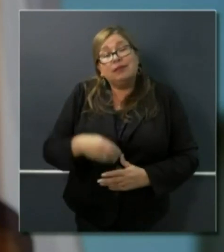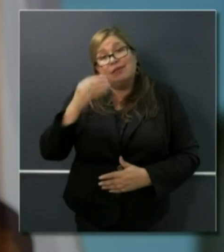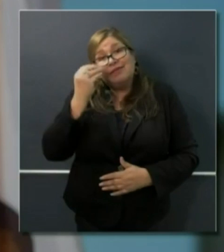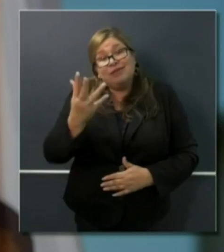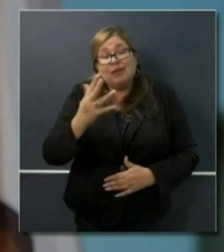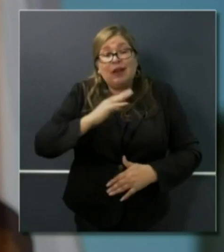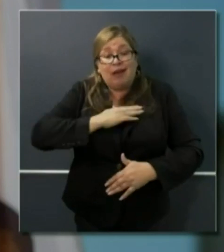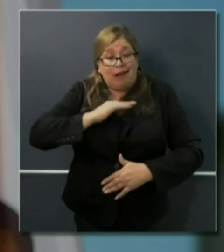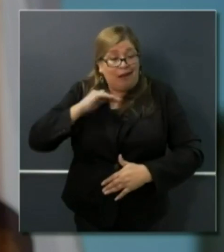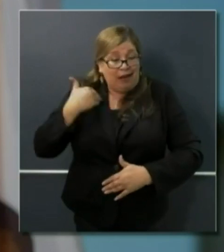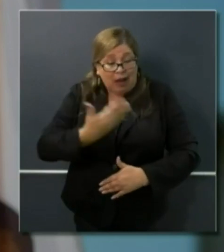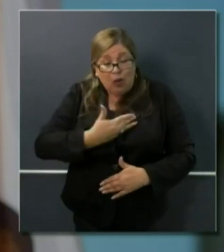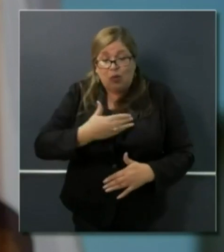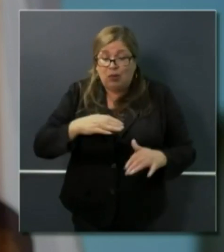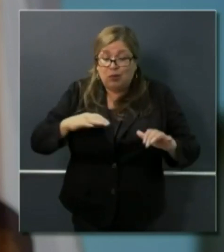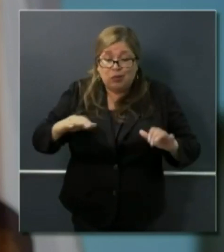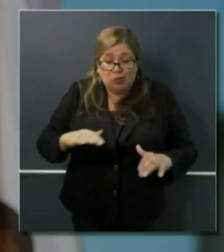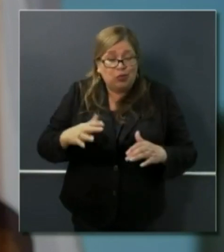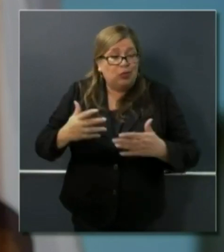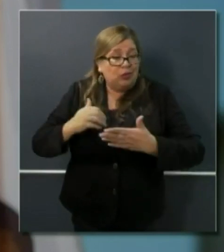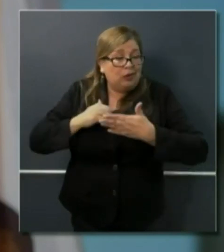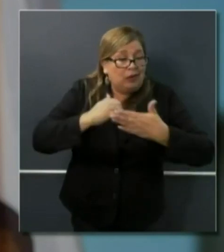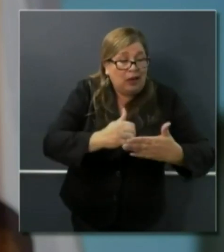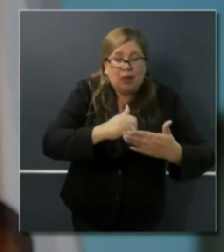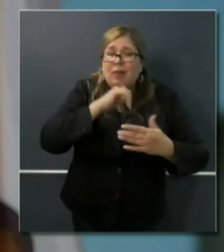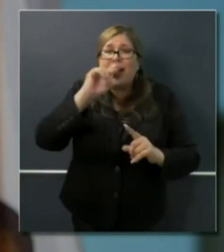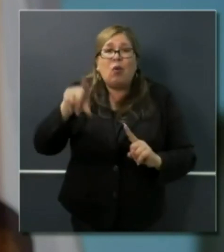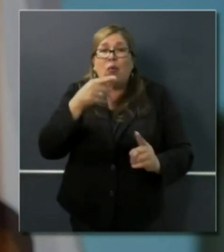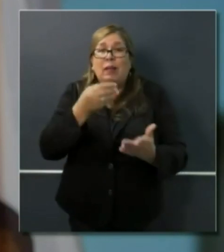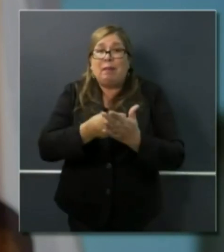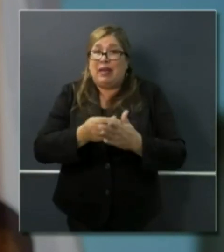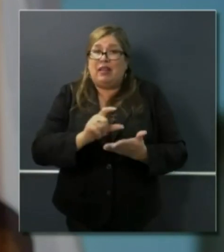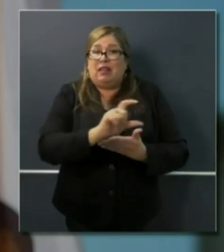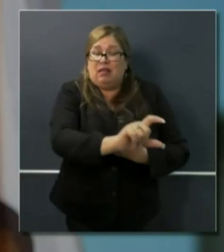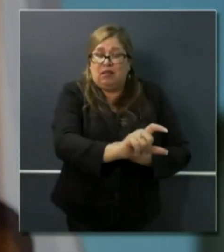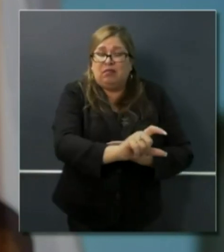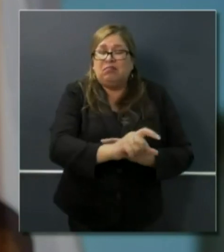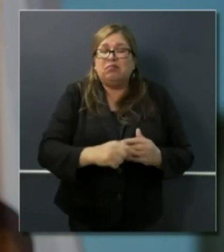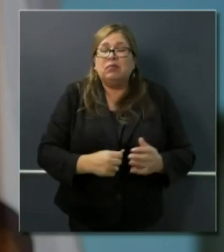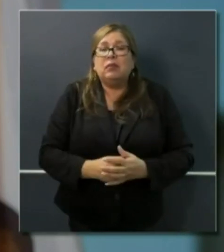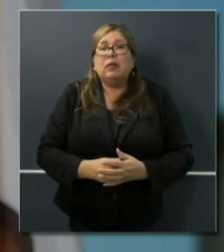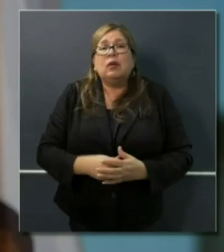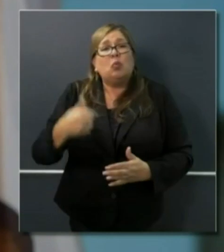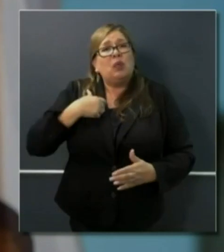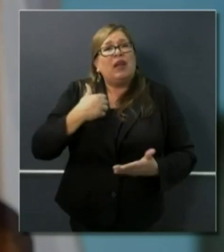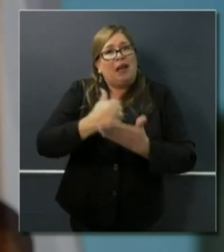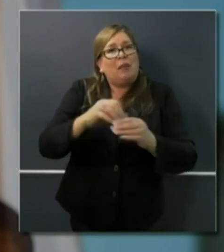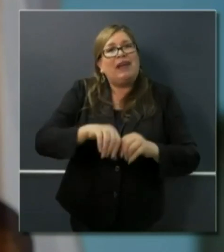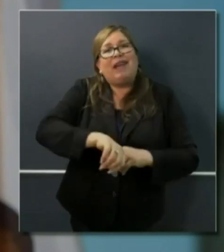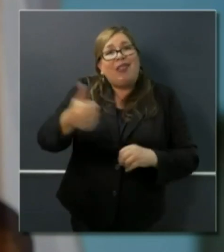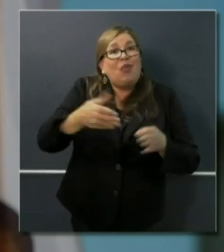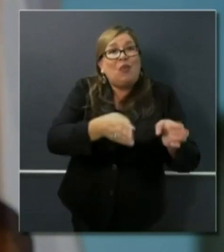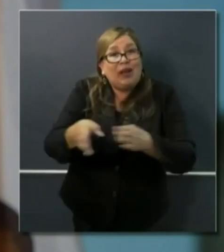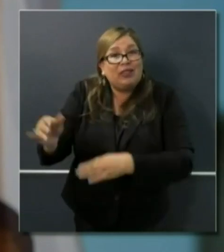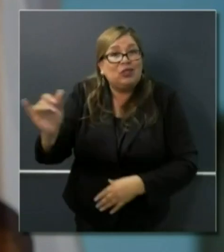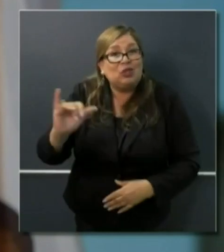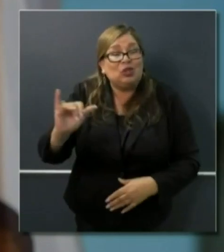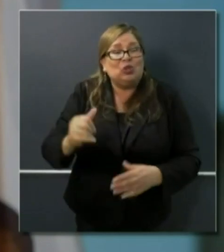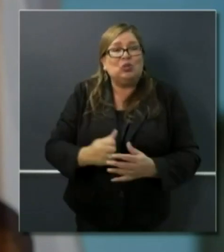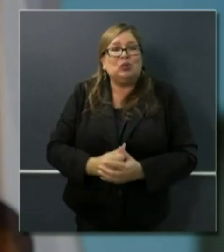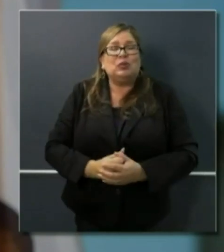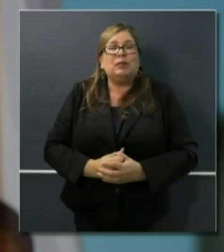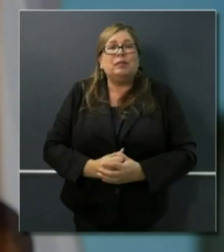direct financial relief. I made clear last week that we are allowing what we call